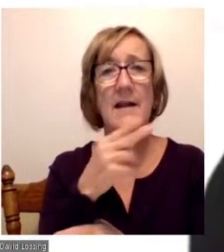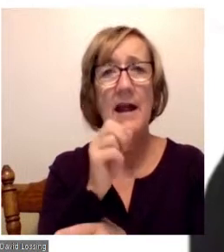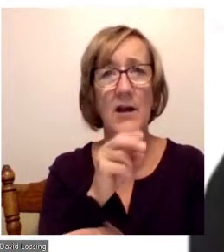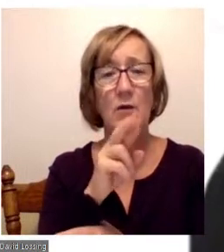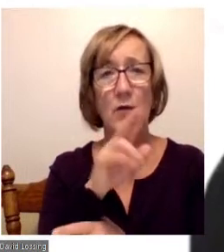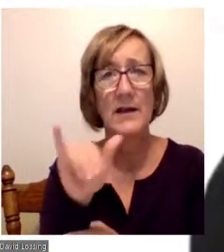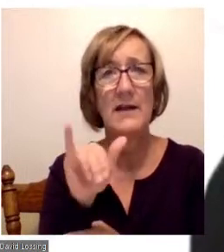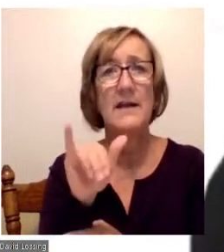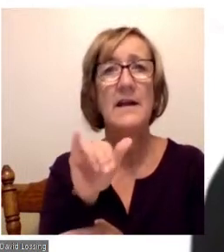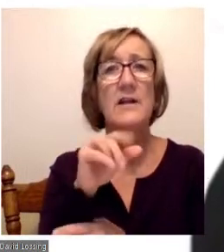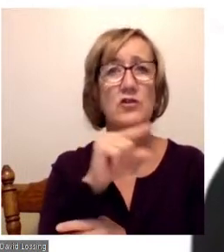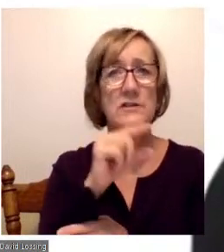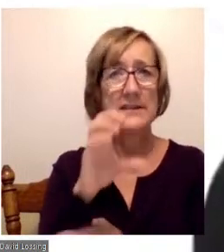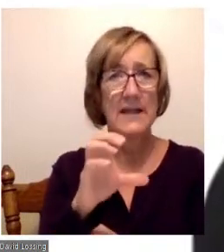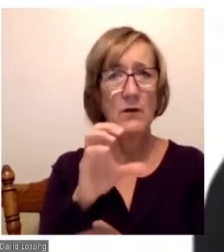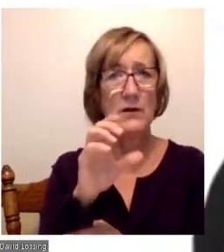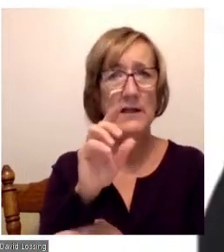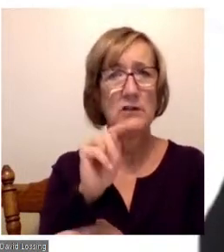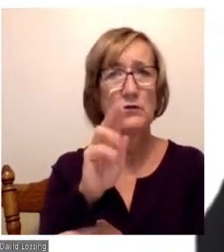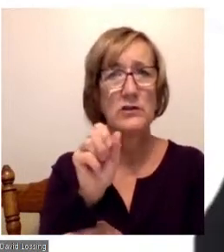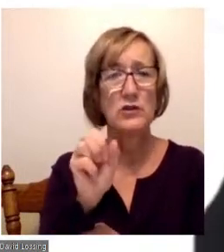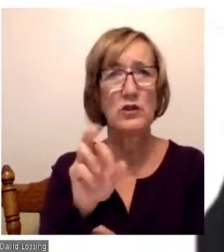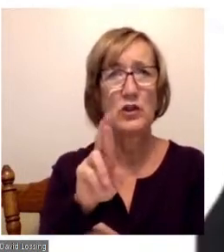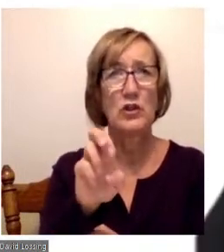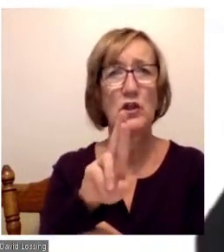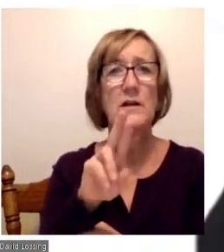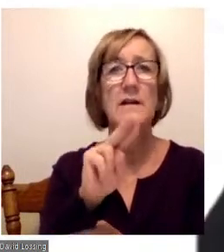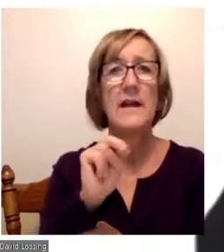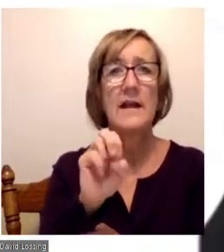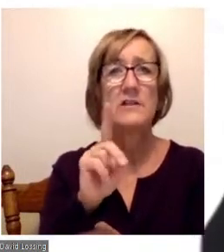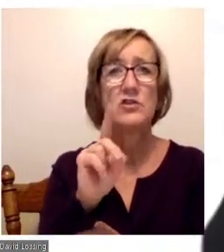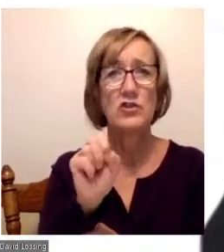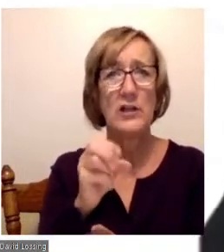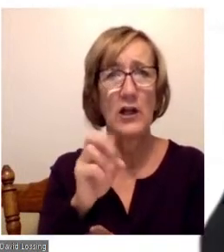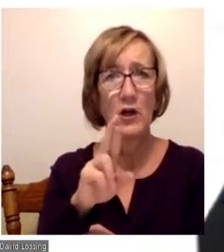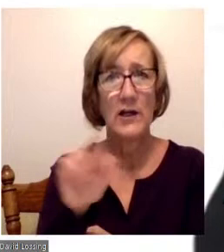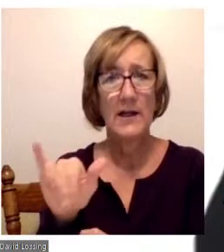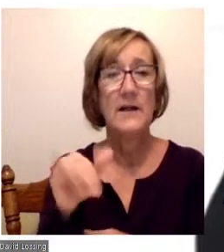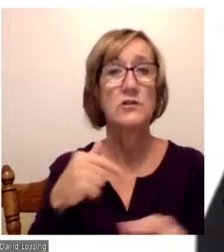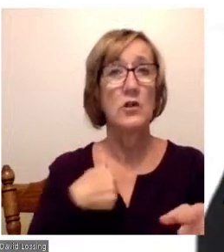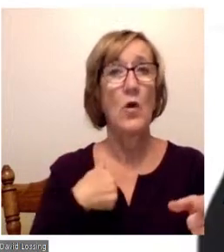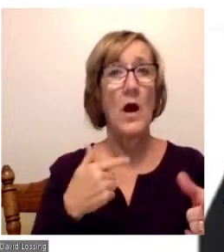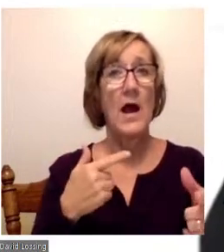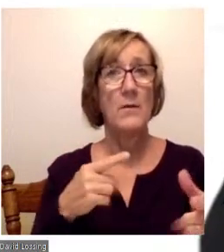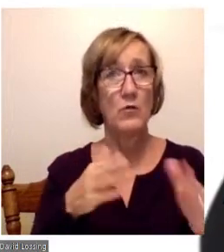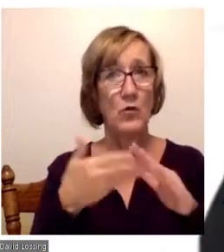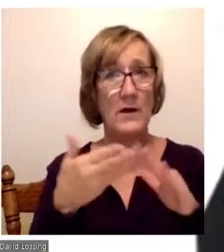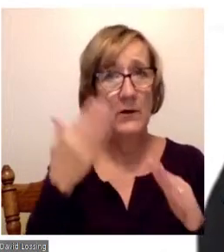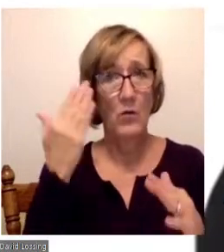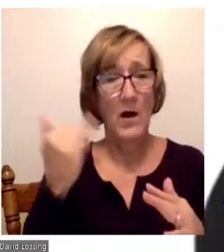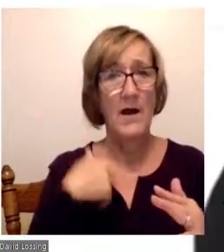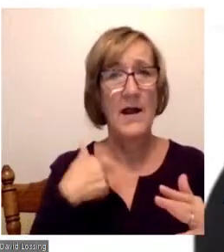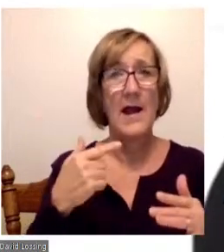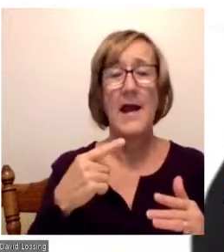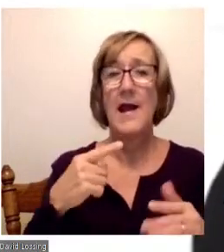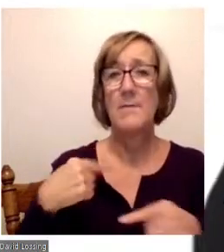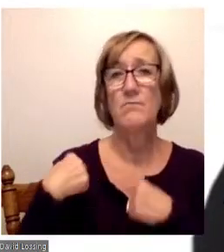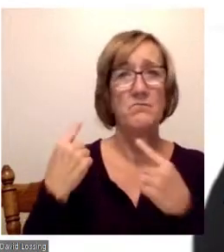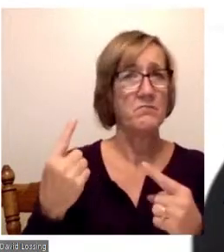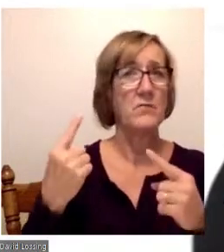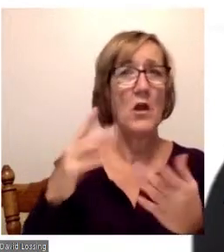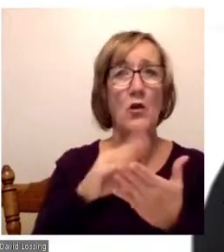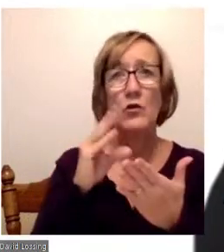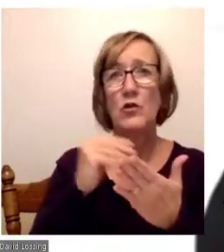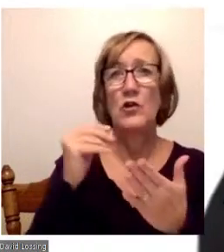as well as Genesee County Treasurer Deb Cherry. And in summation, I'm running because I'm a lifelong learner and a long-time